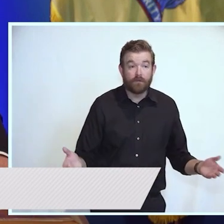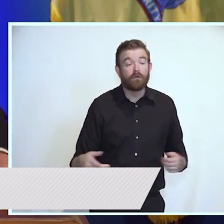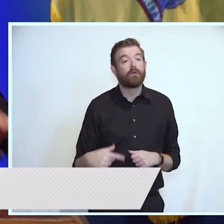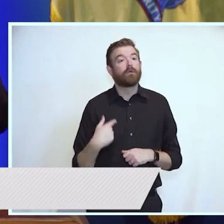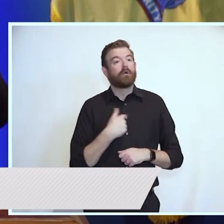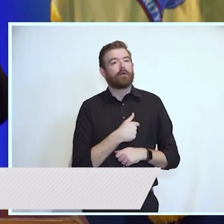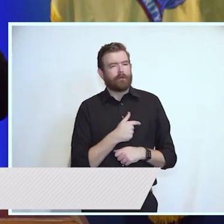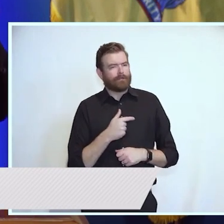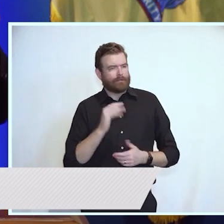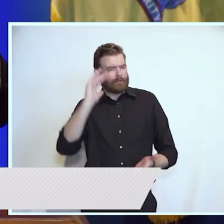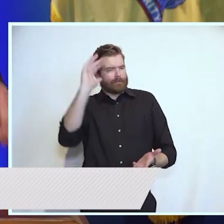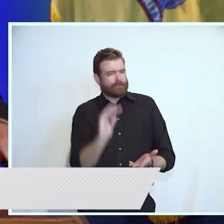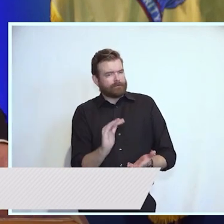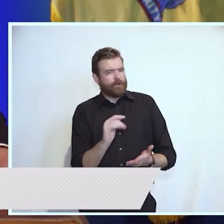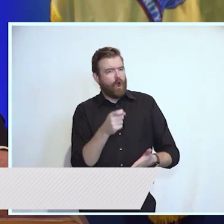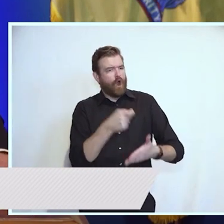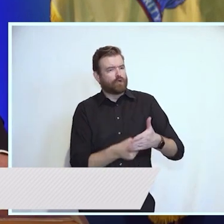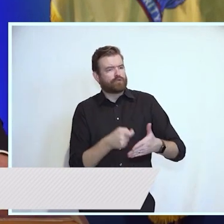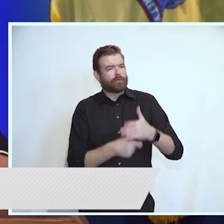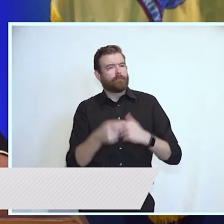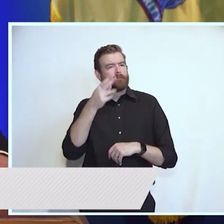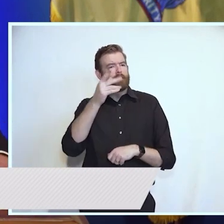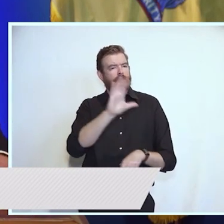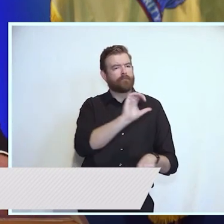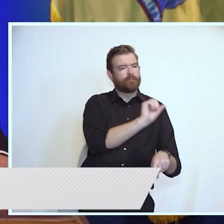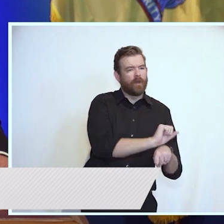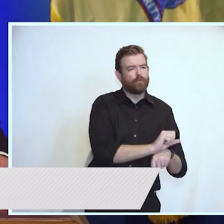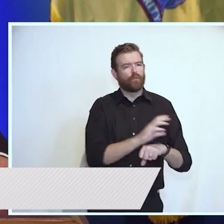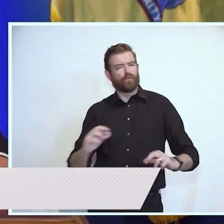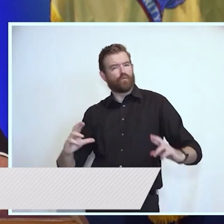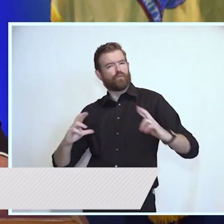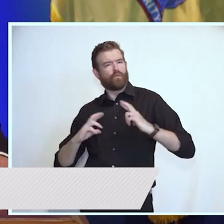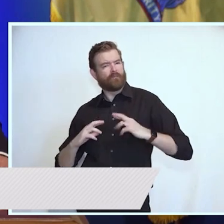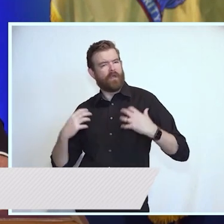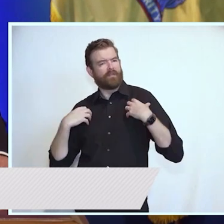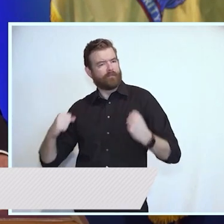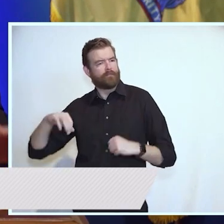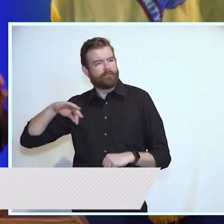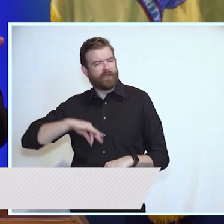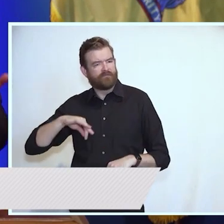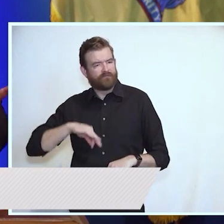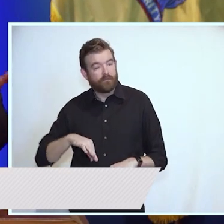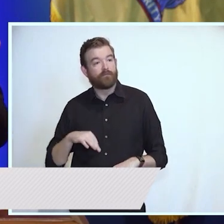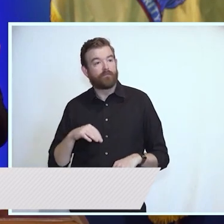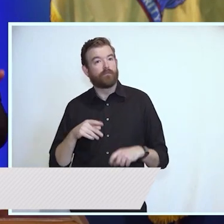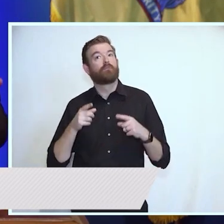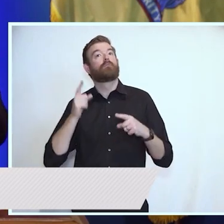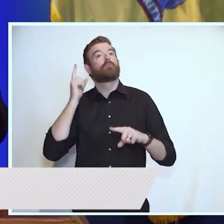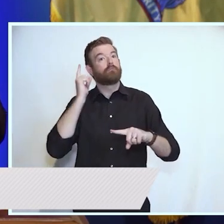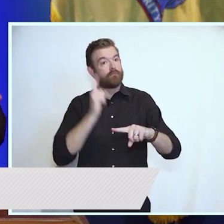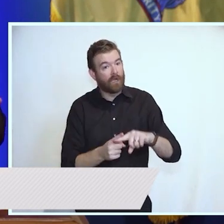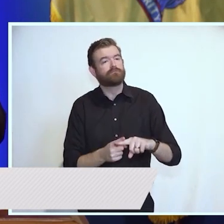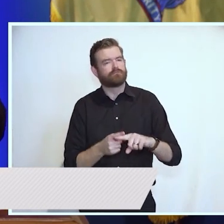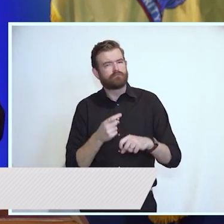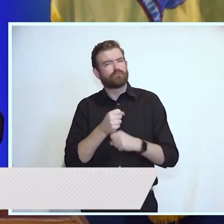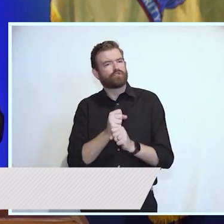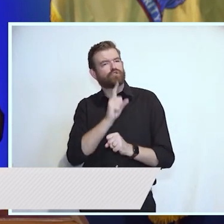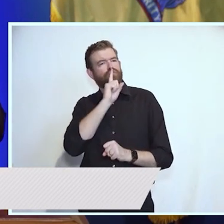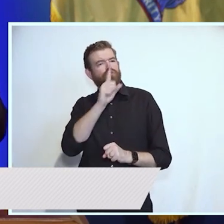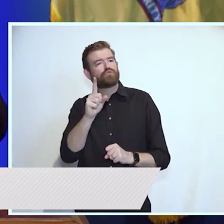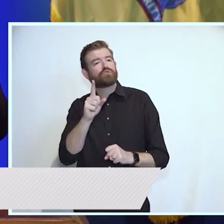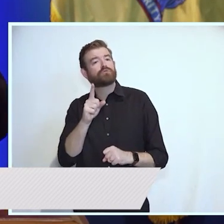benefits while preserving the high-quality care. For example, we've cut more than $36 billion